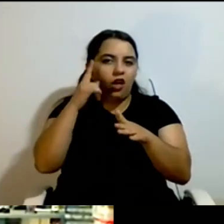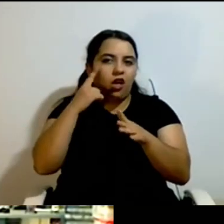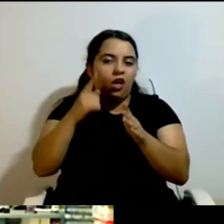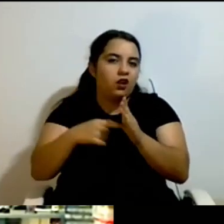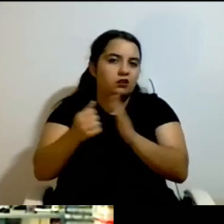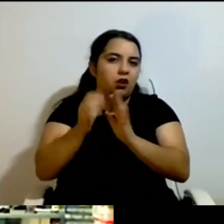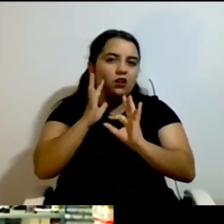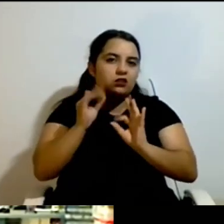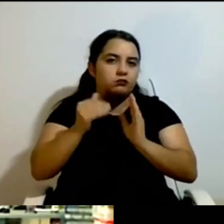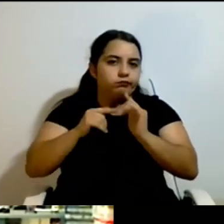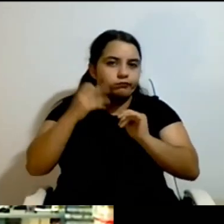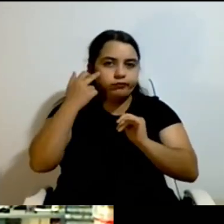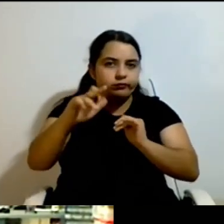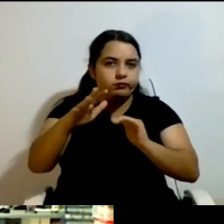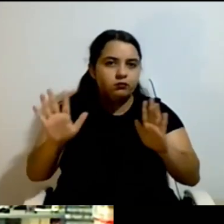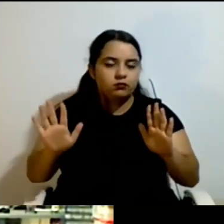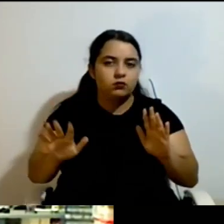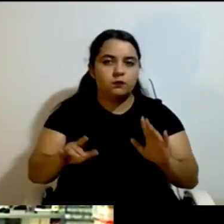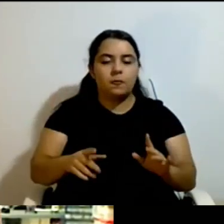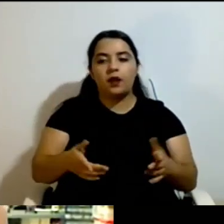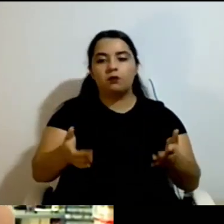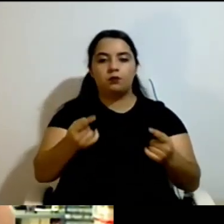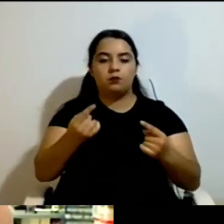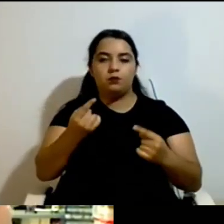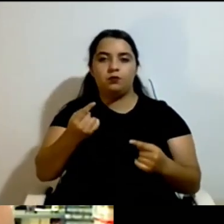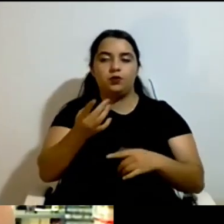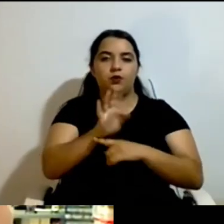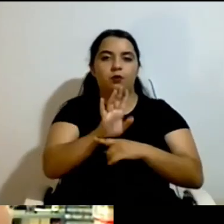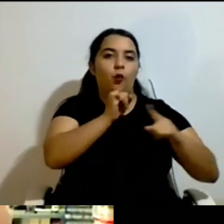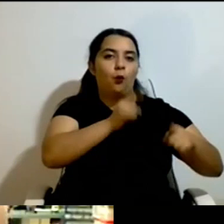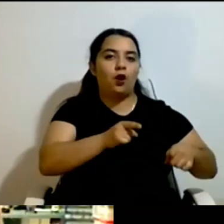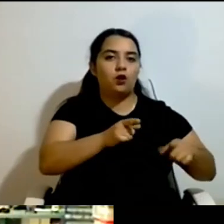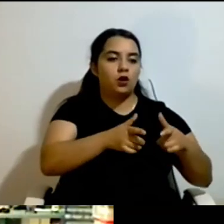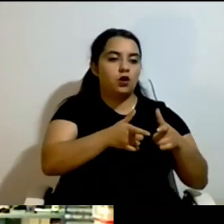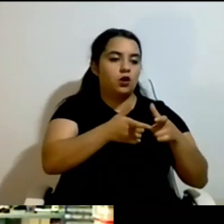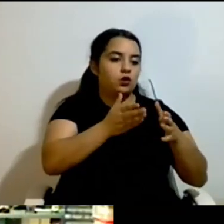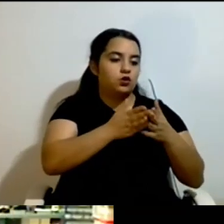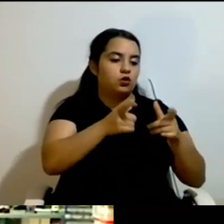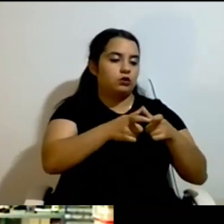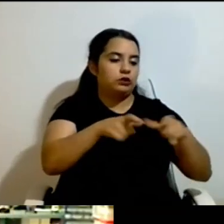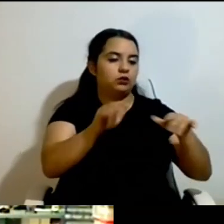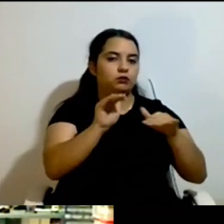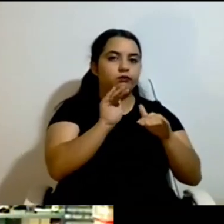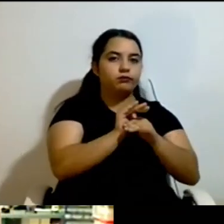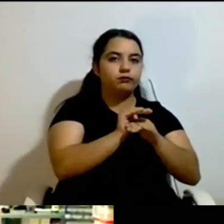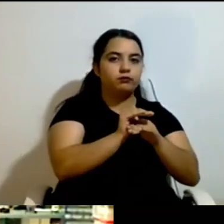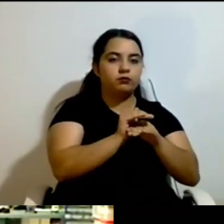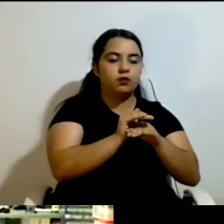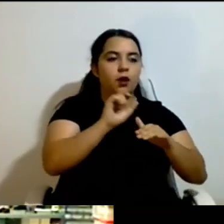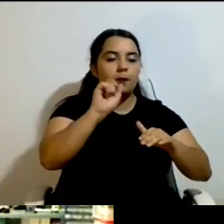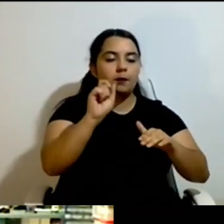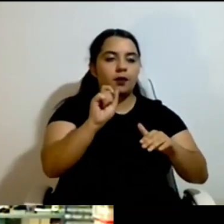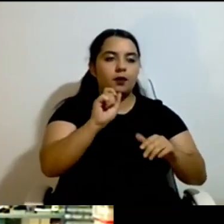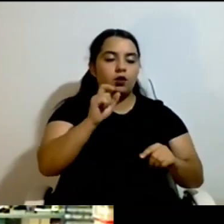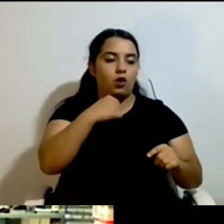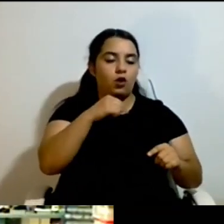received the the first assessment. After the first assessment, we had received the number